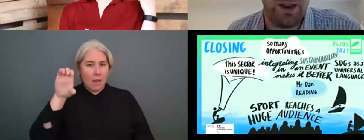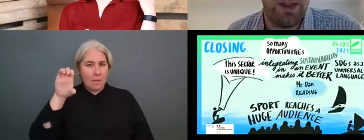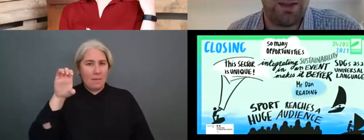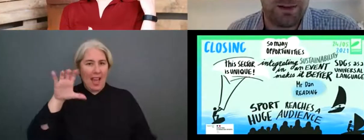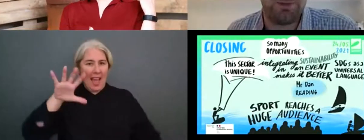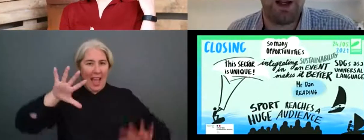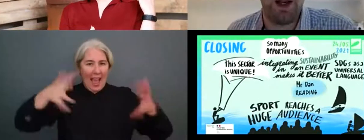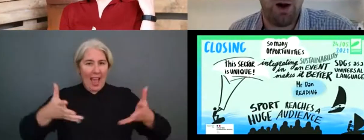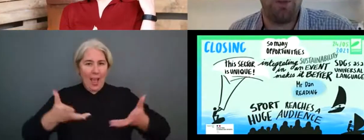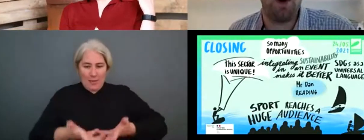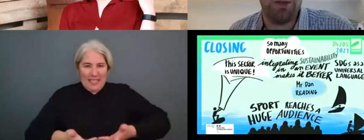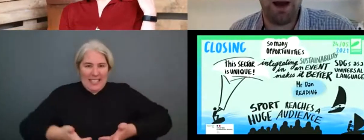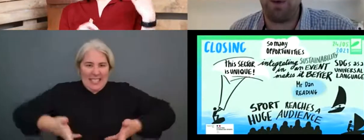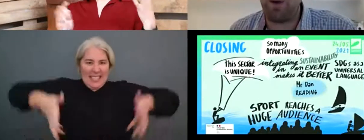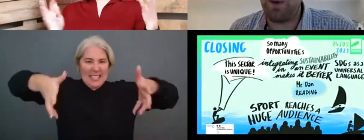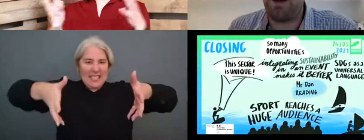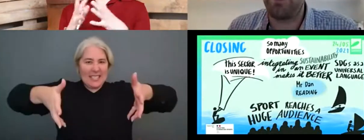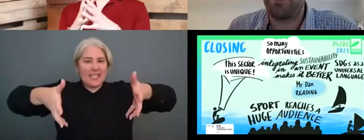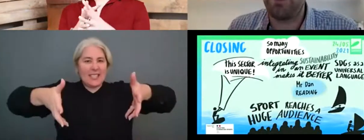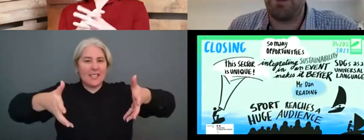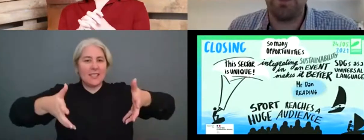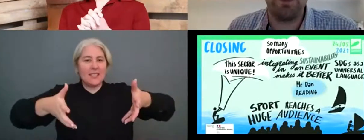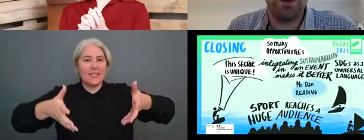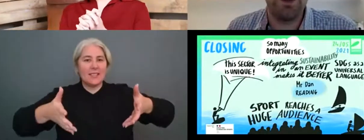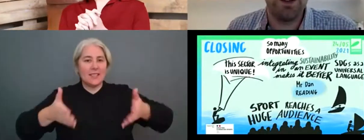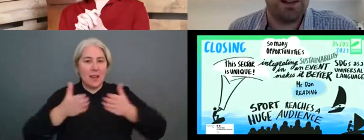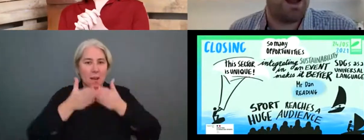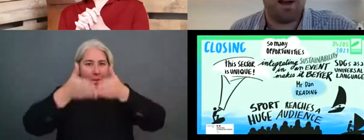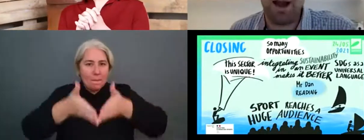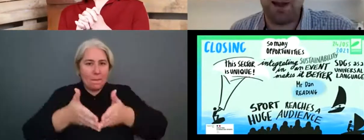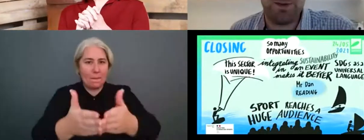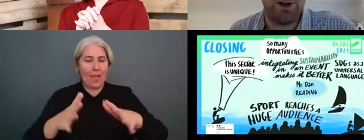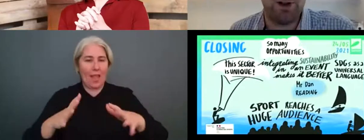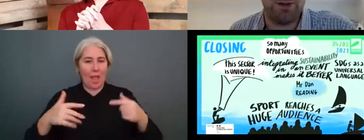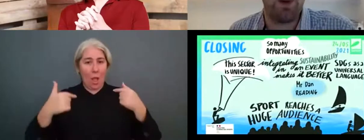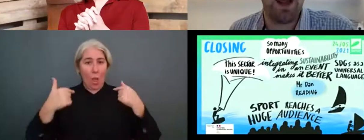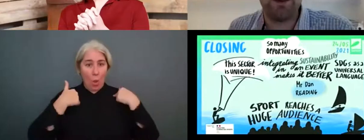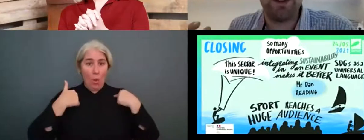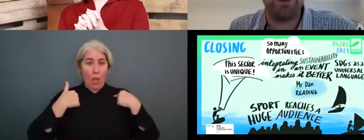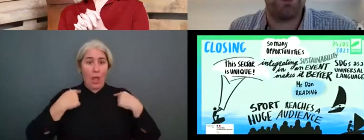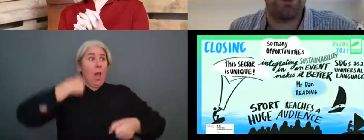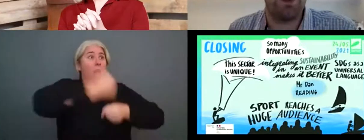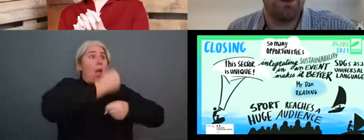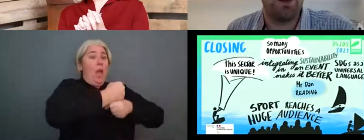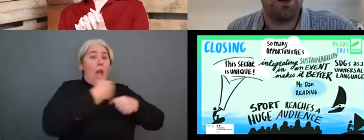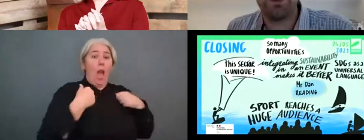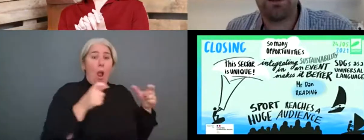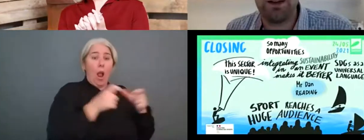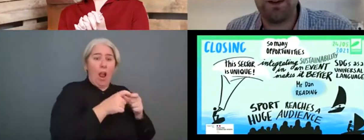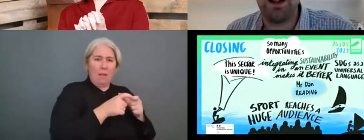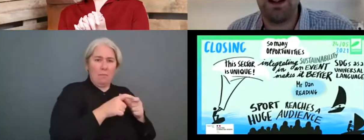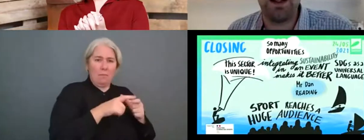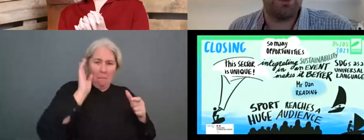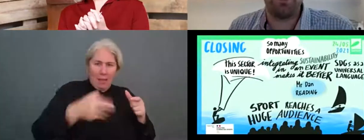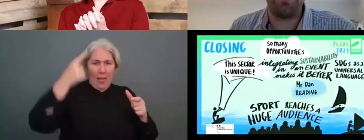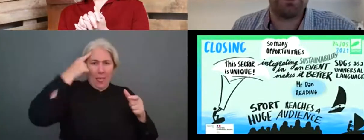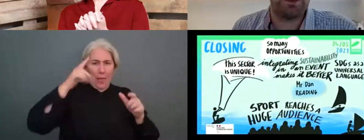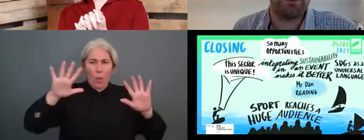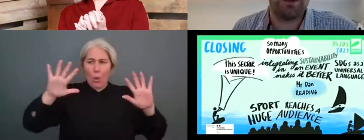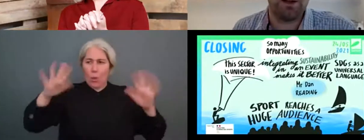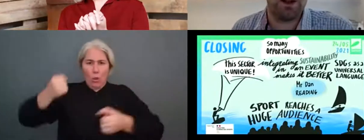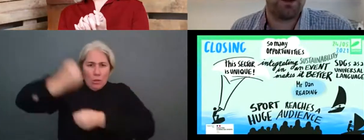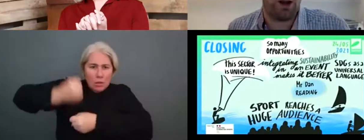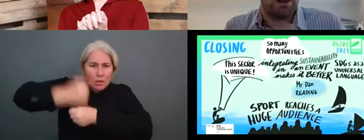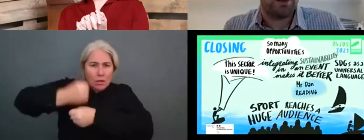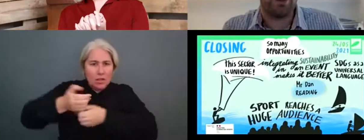sports. And I think there's going to be a lot more of that. Yeah, the partnership. Absolutely. And when we have similar objectives, it totally makes